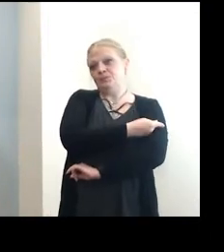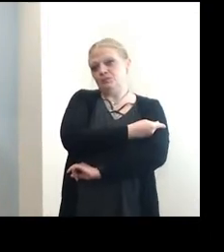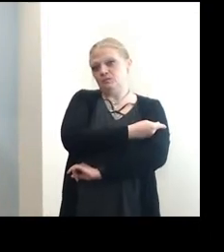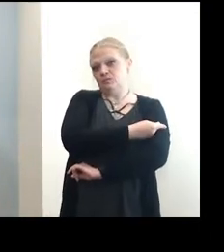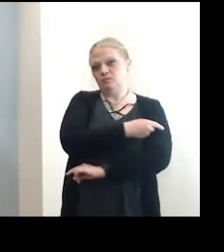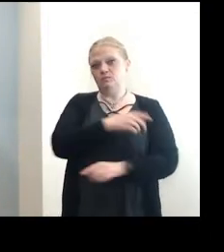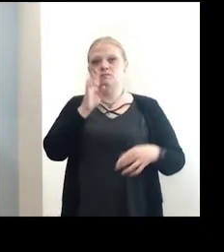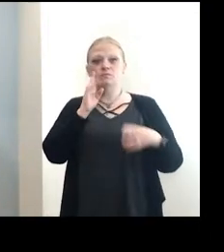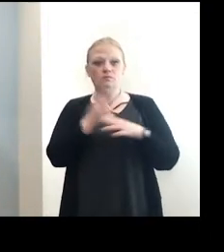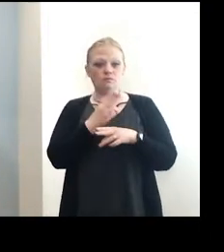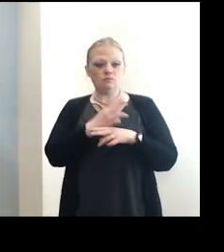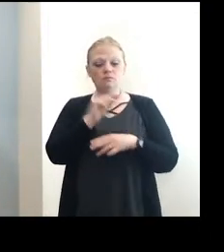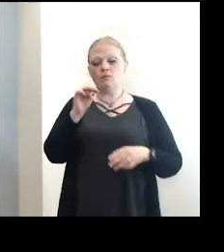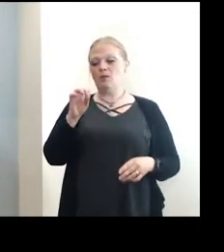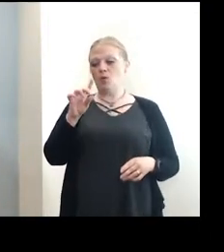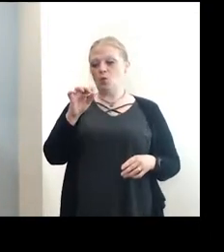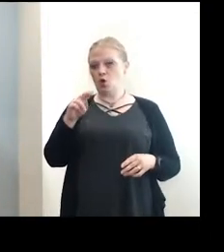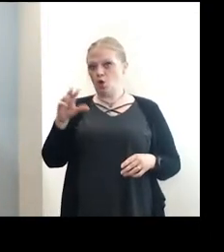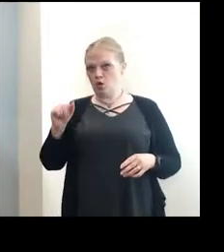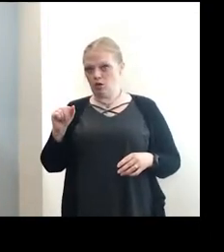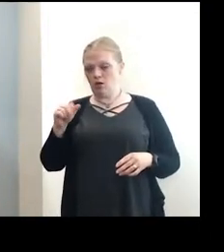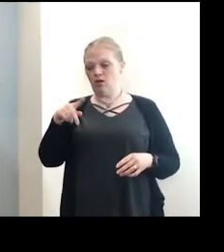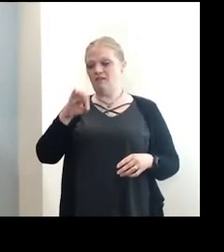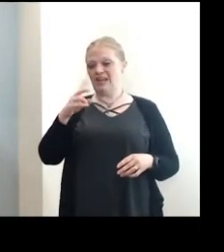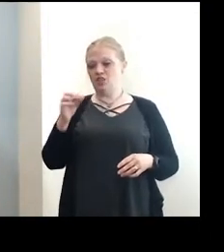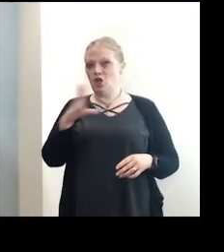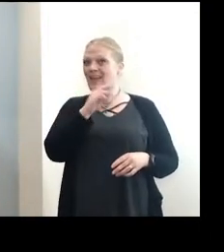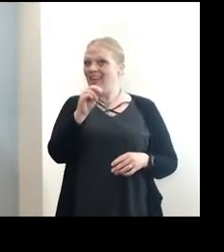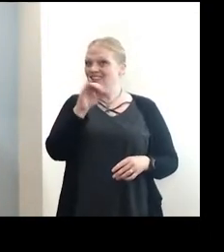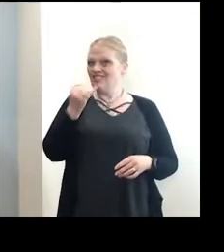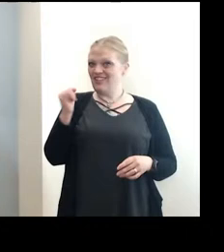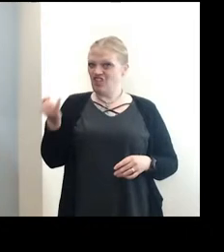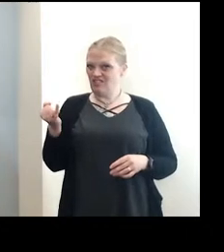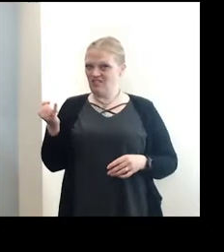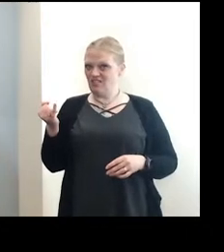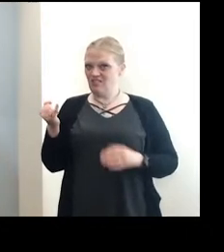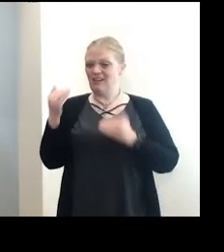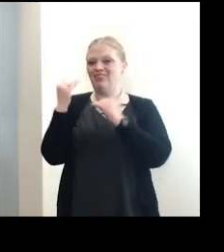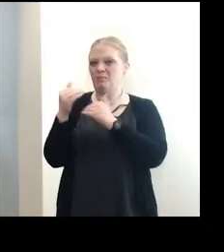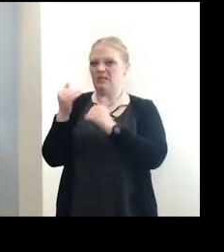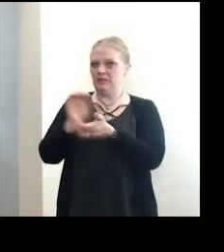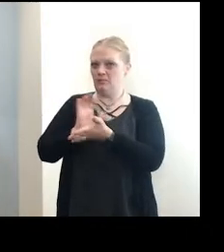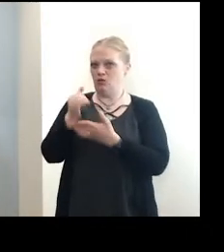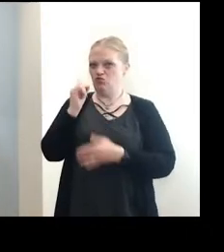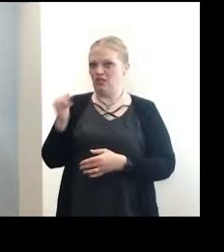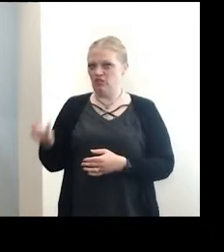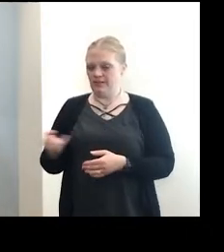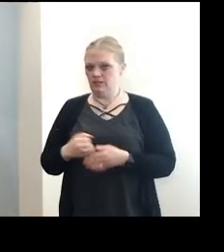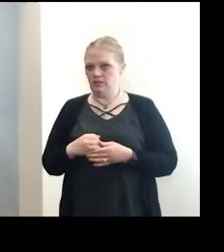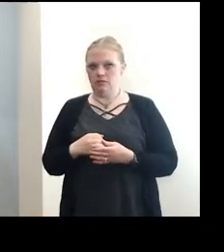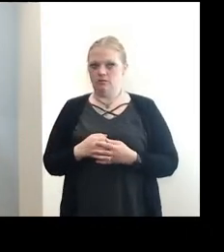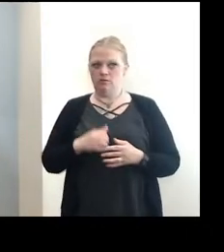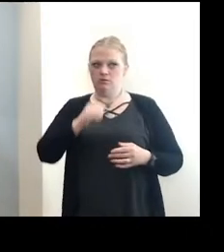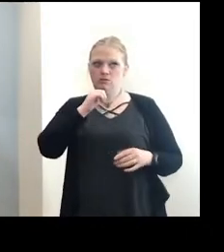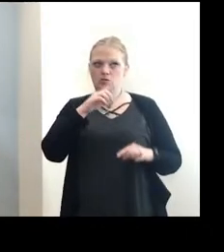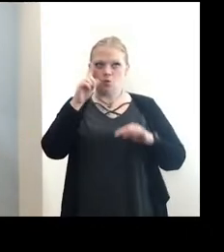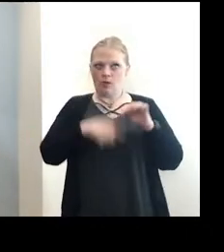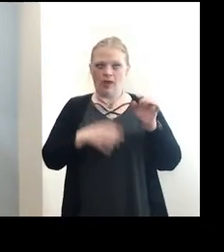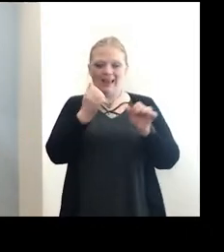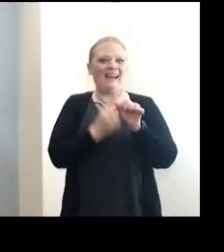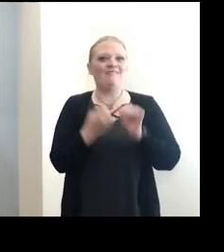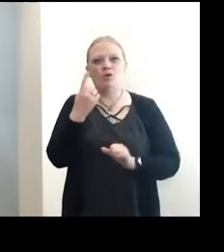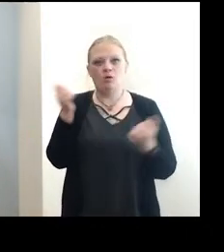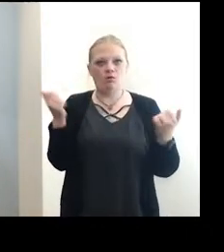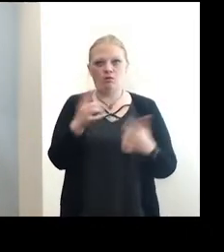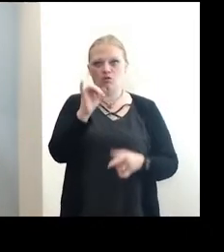We will be using Moderna and Pfizer and also Johnson and Johnson. We have a limited supply of Johnson and Johnson, so we'll not be able to do every one Johnson and